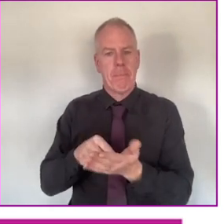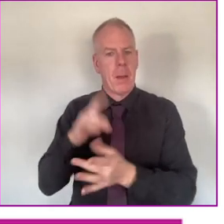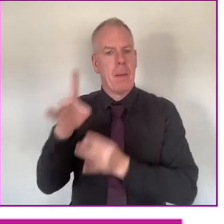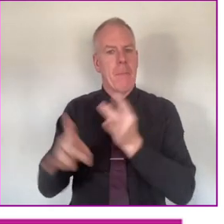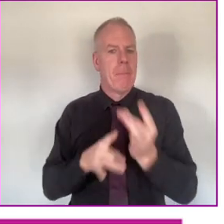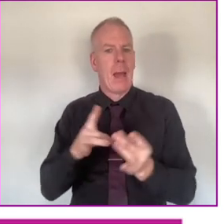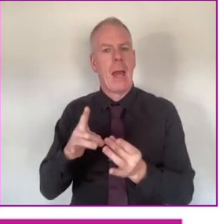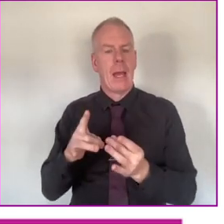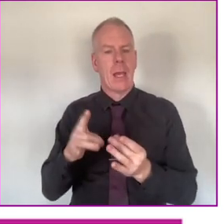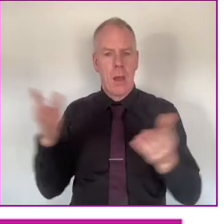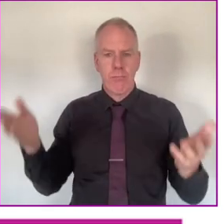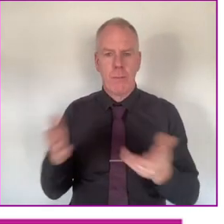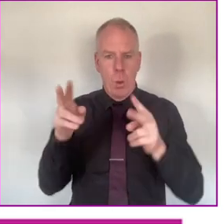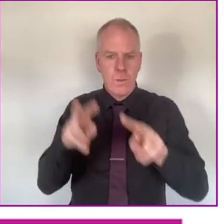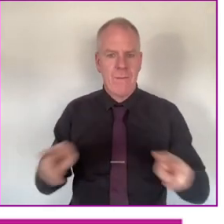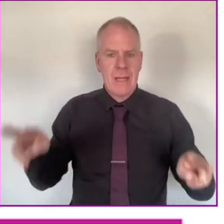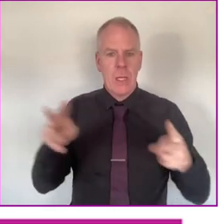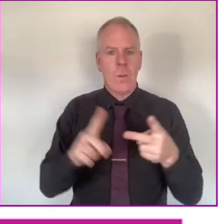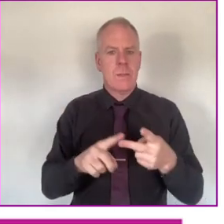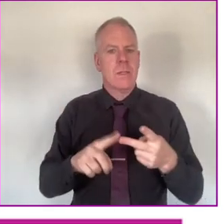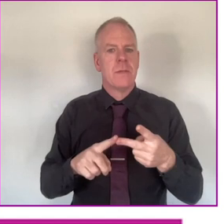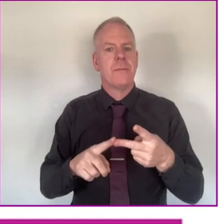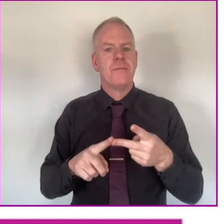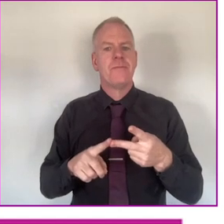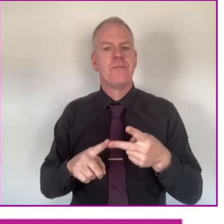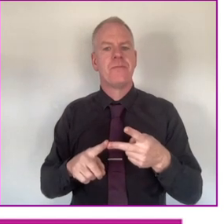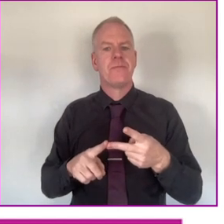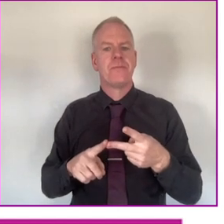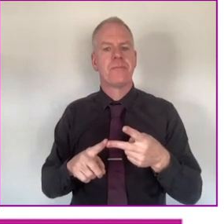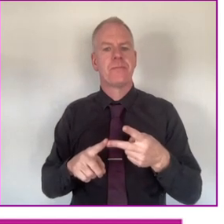We made promotion videos.